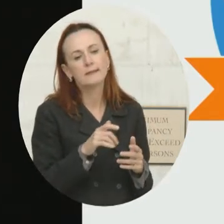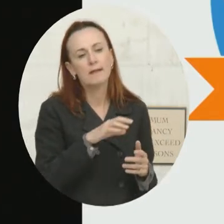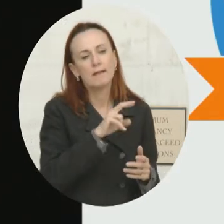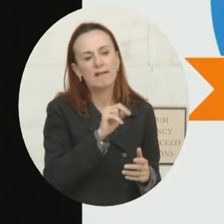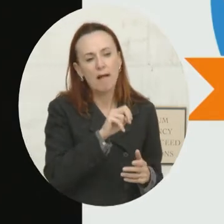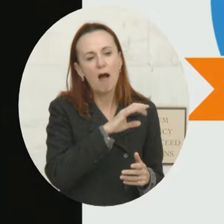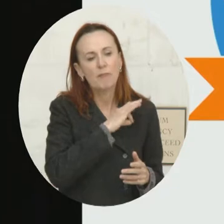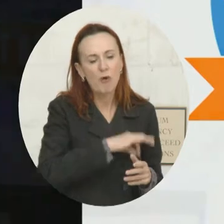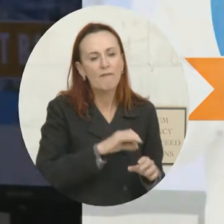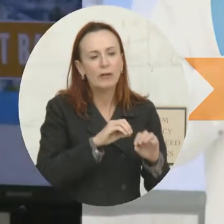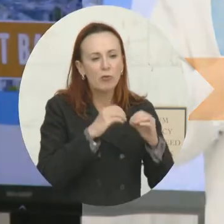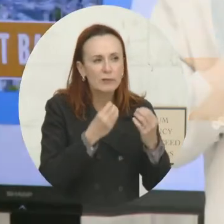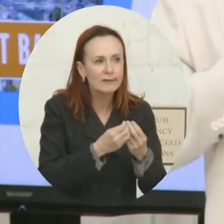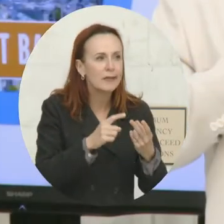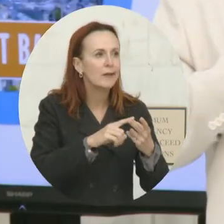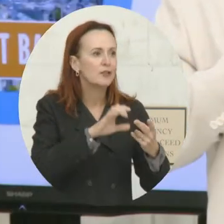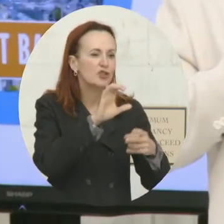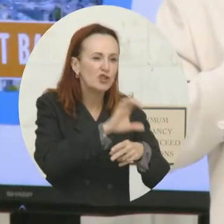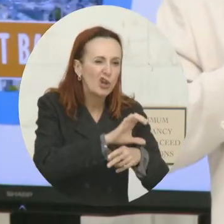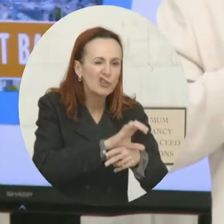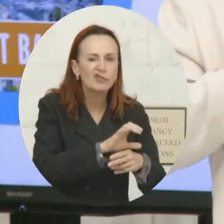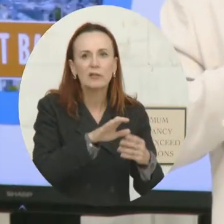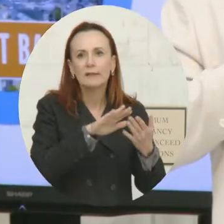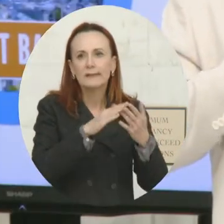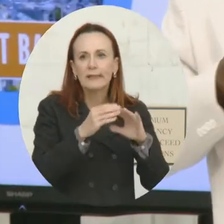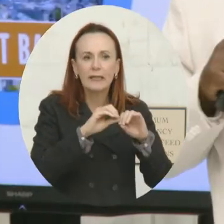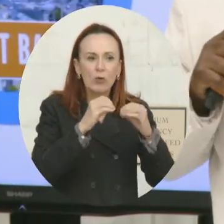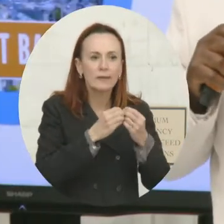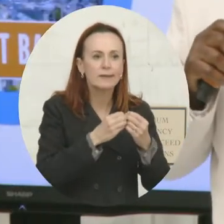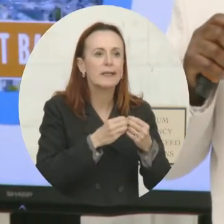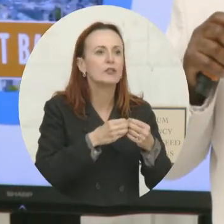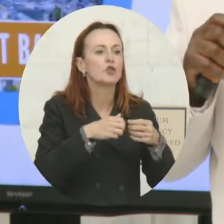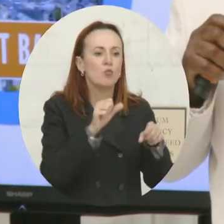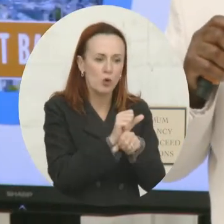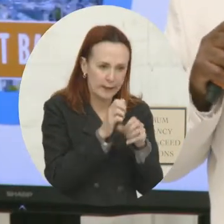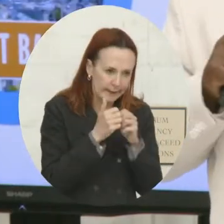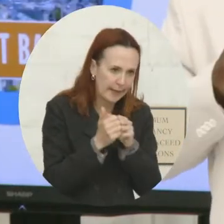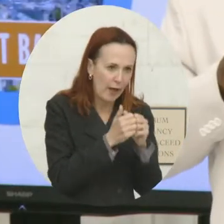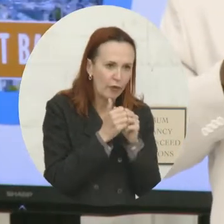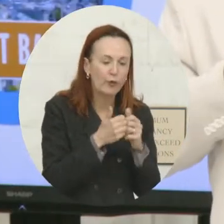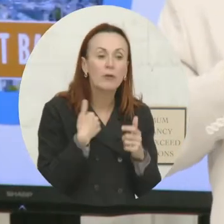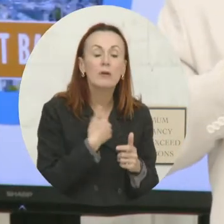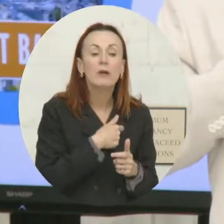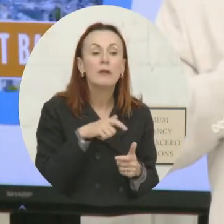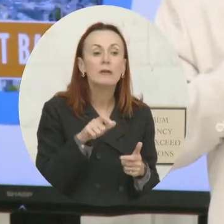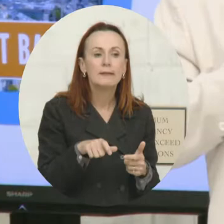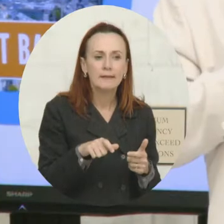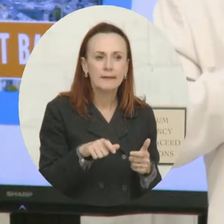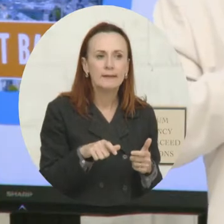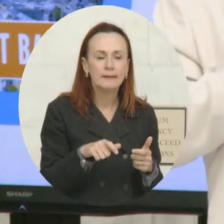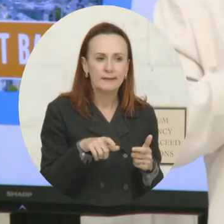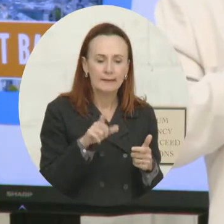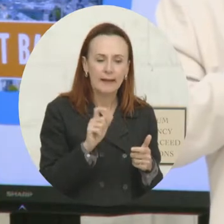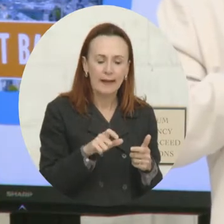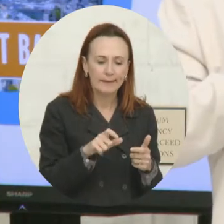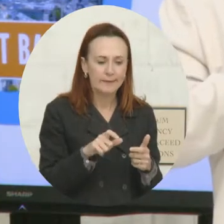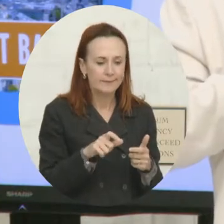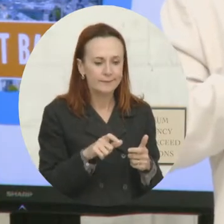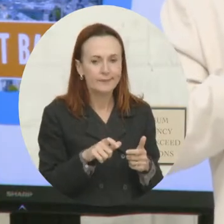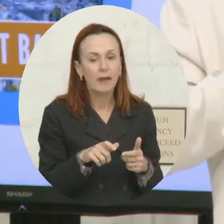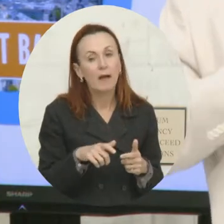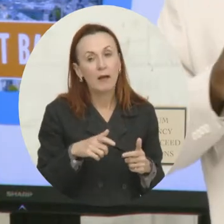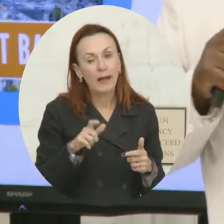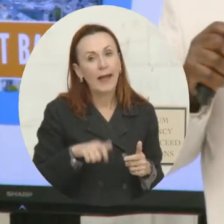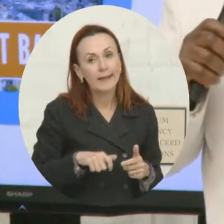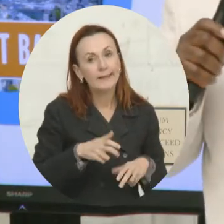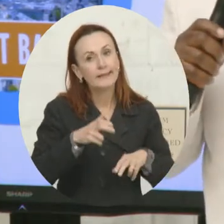-based organizations, city organizations that came together. And we had to stand up and listen to Daniel talk for about 30